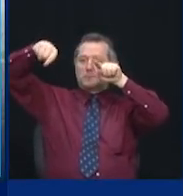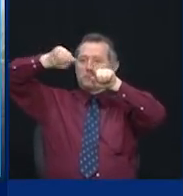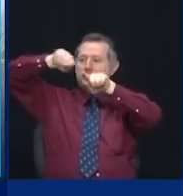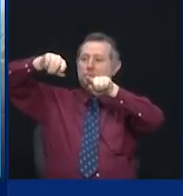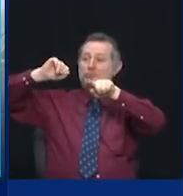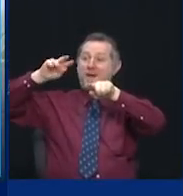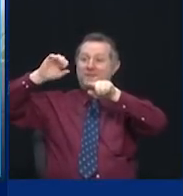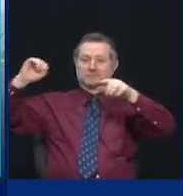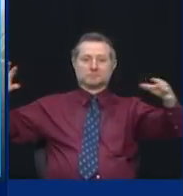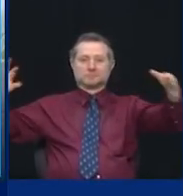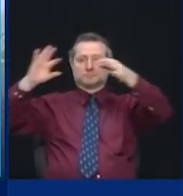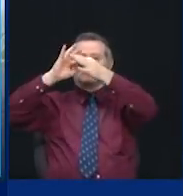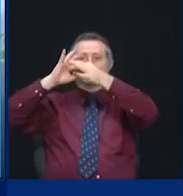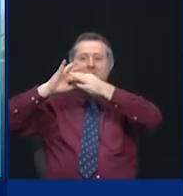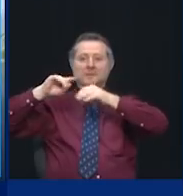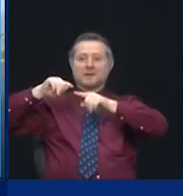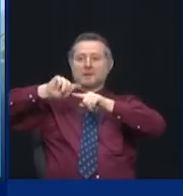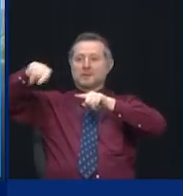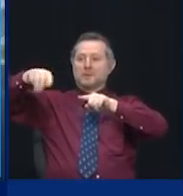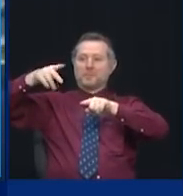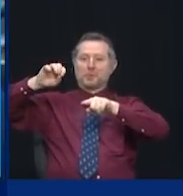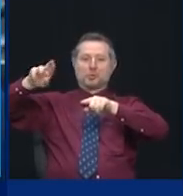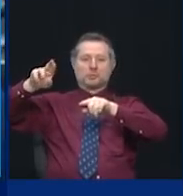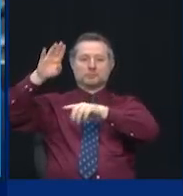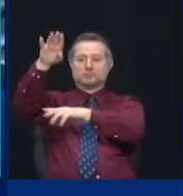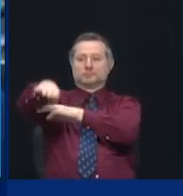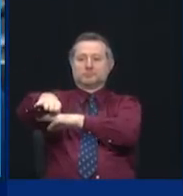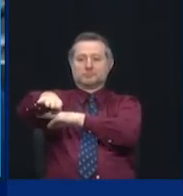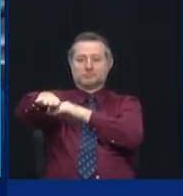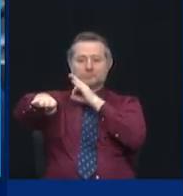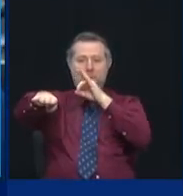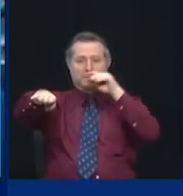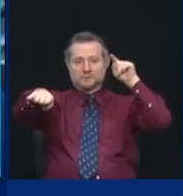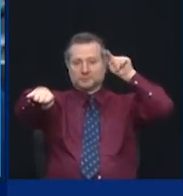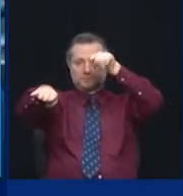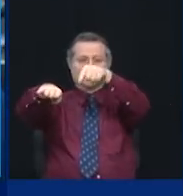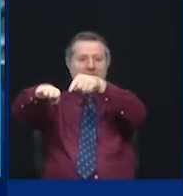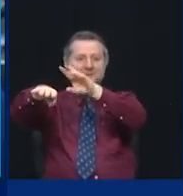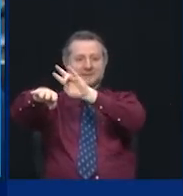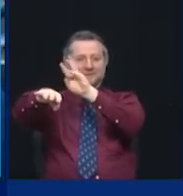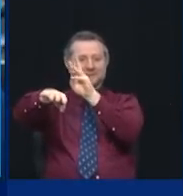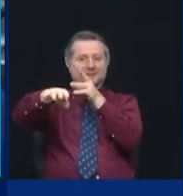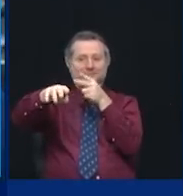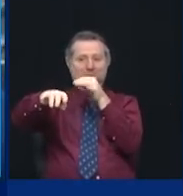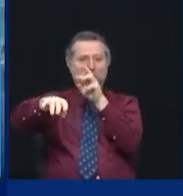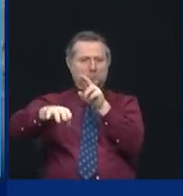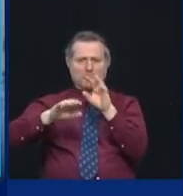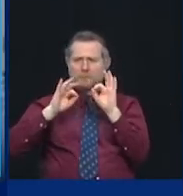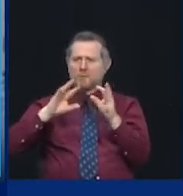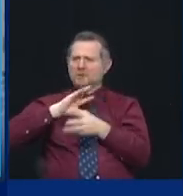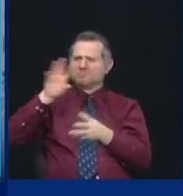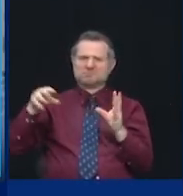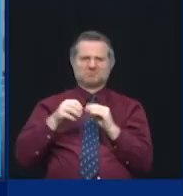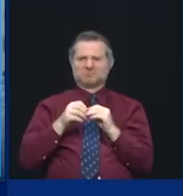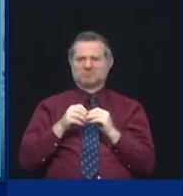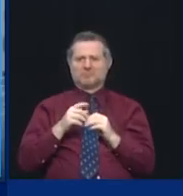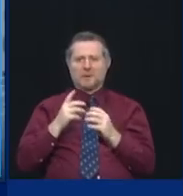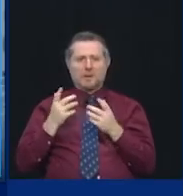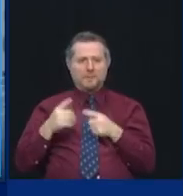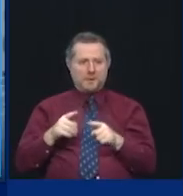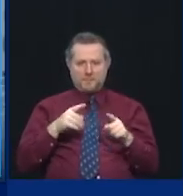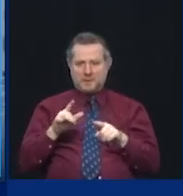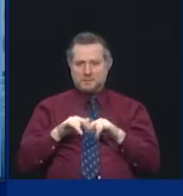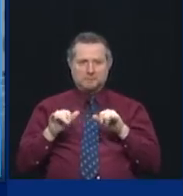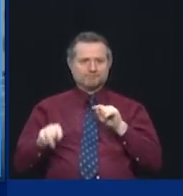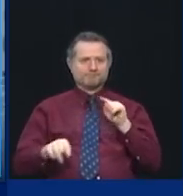76, and with the overall revitalization, and it is all happening now. We're also